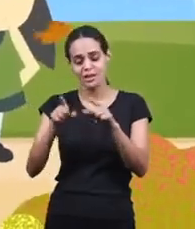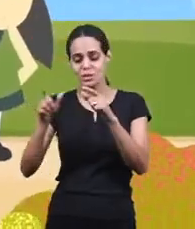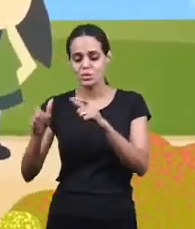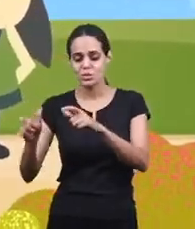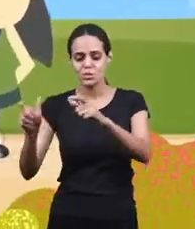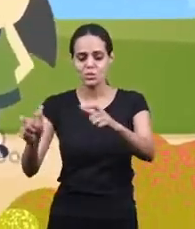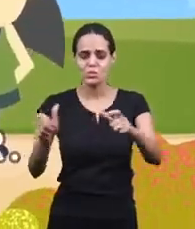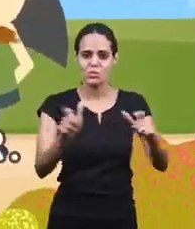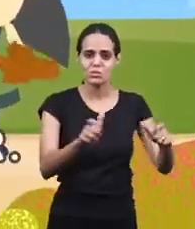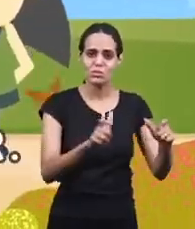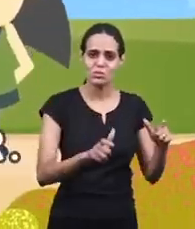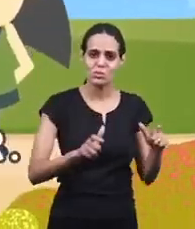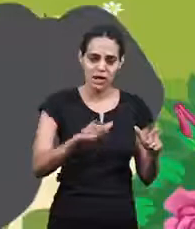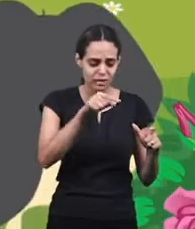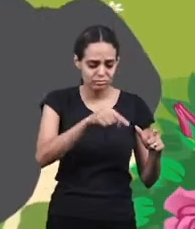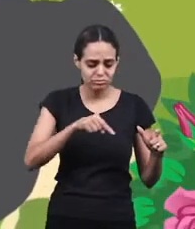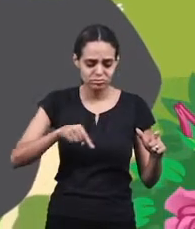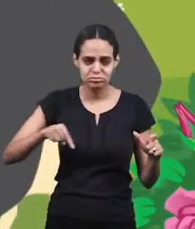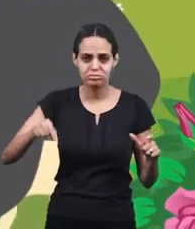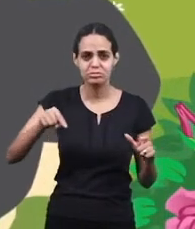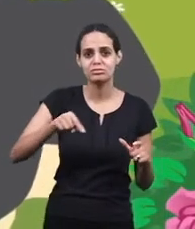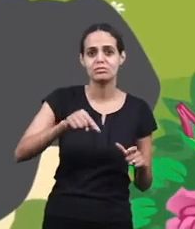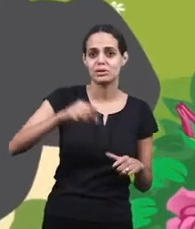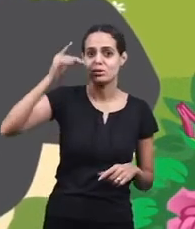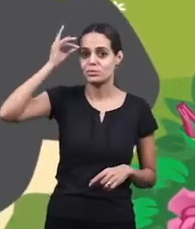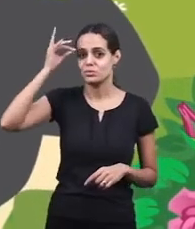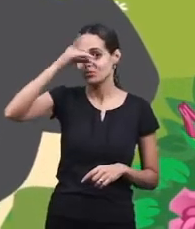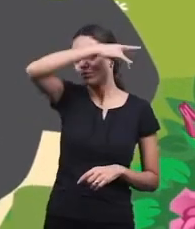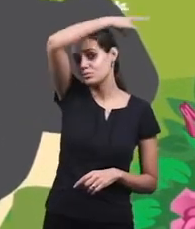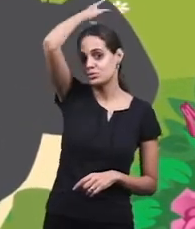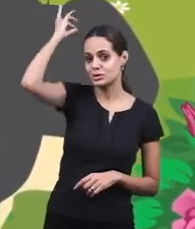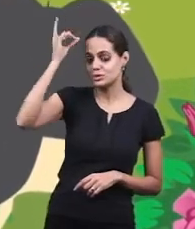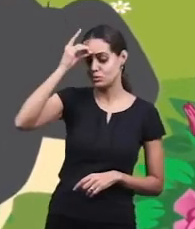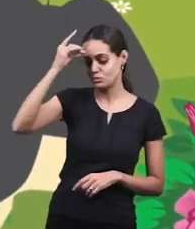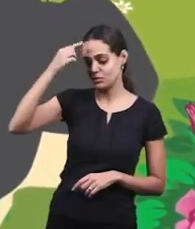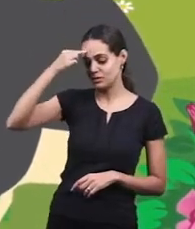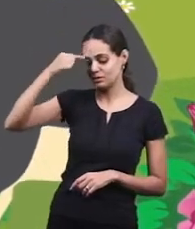wherever the Holy Spirit may lead